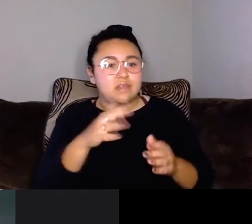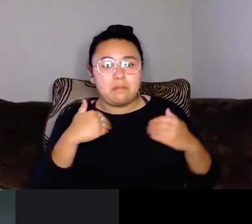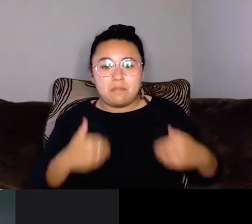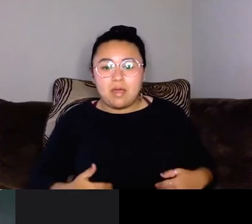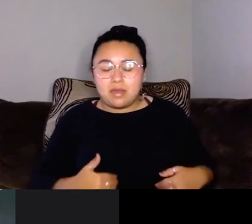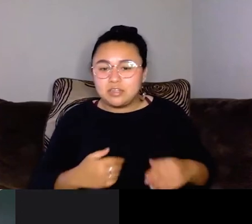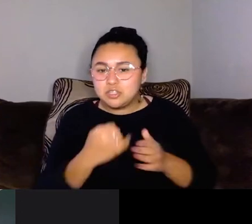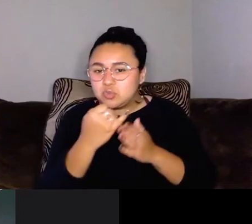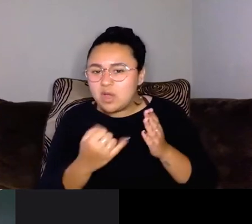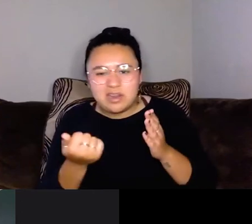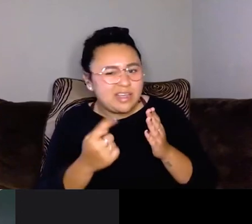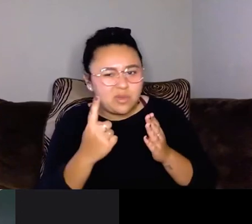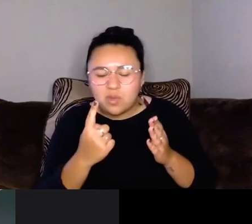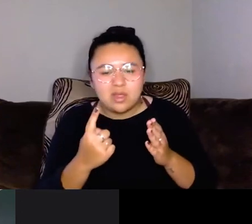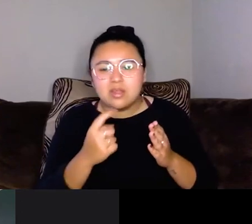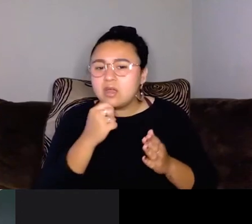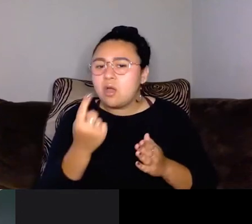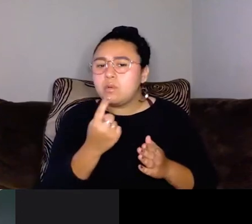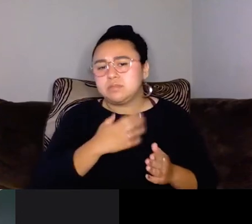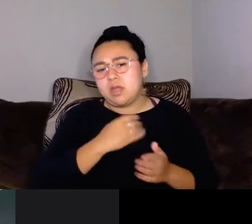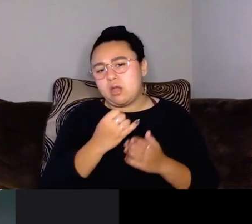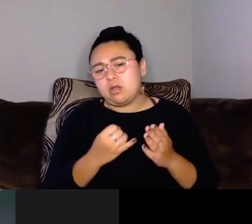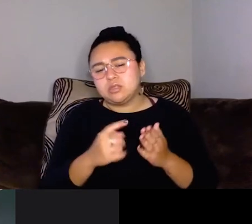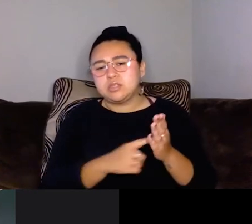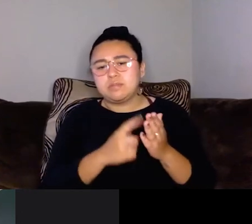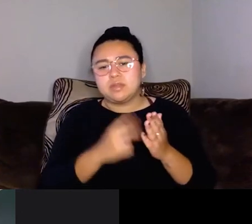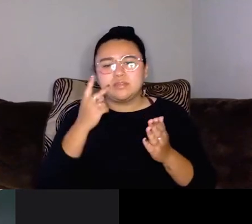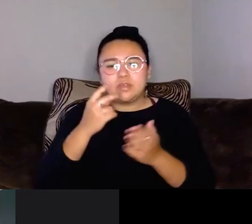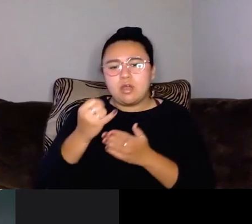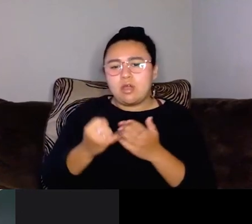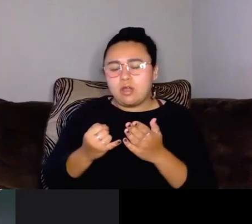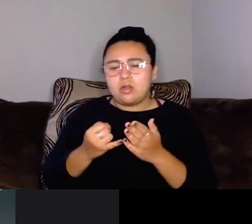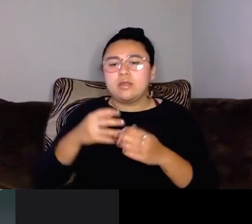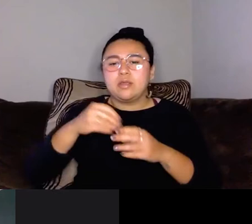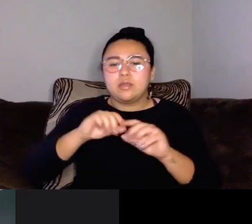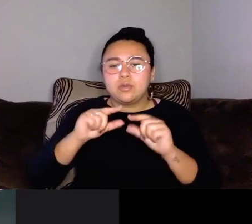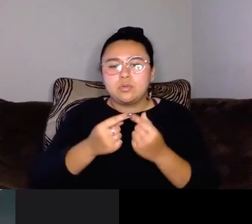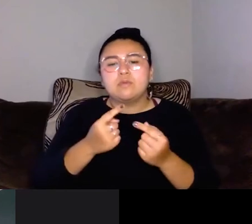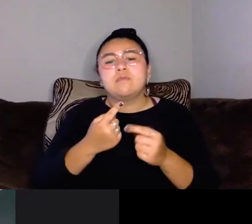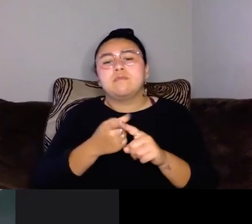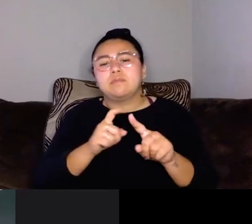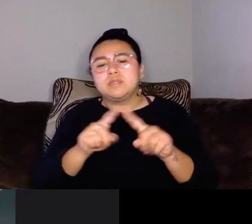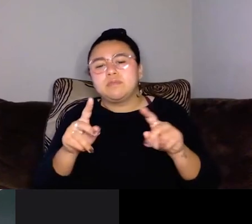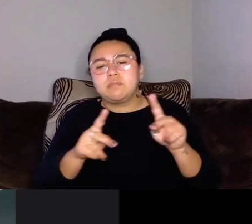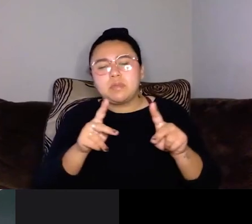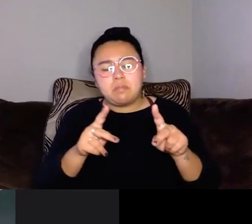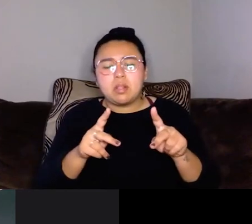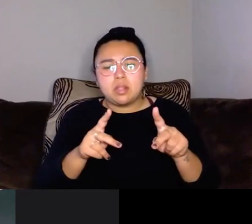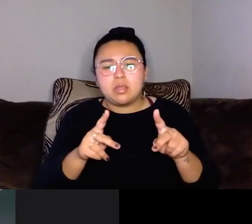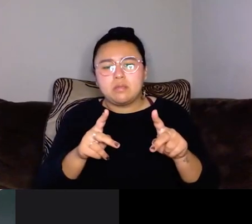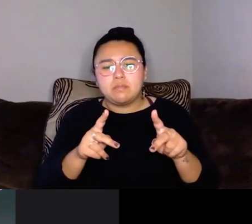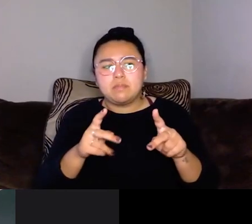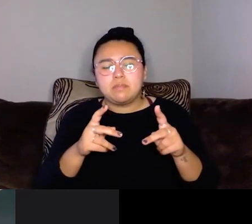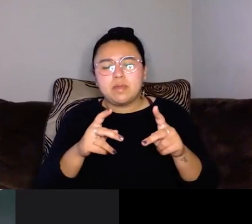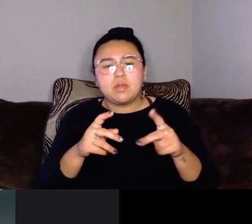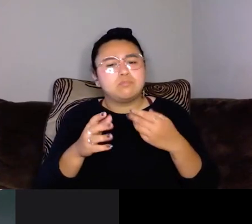depicted. It's not always my art they're seeing. A lot of times they're seeing art, um, in the group from different people that, but they're seeing